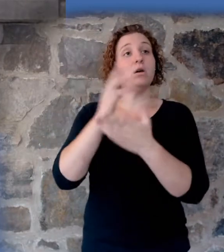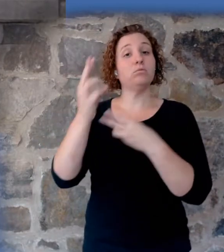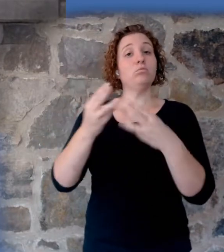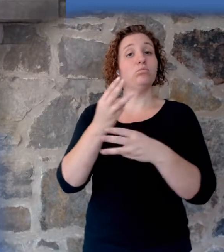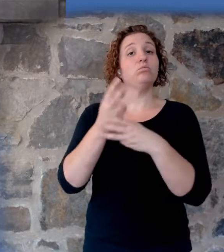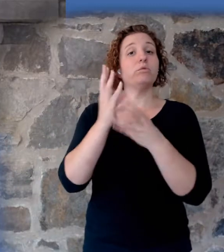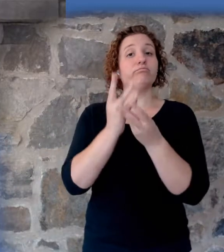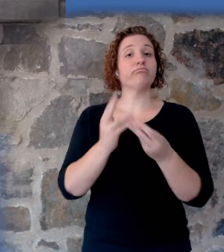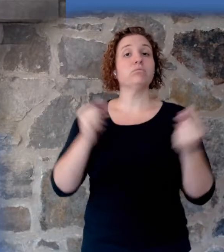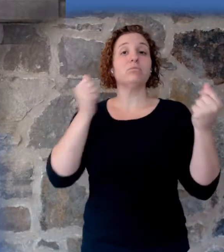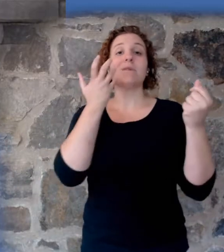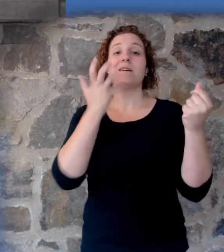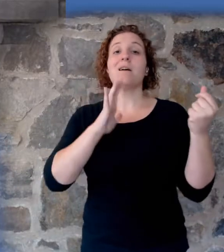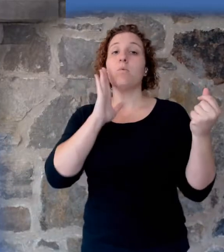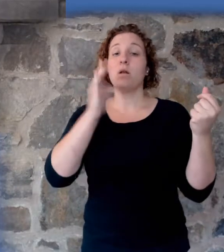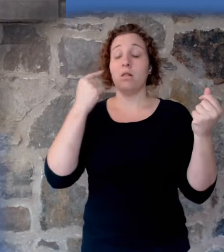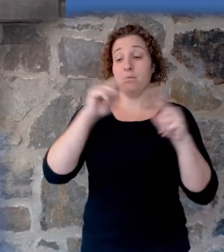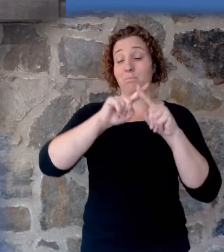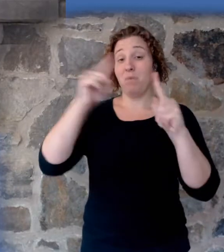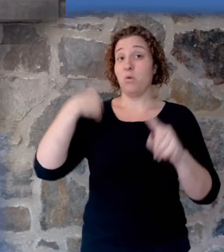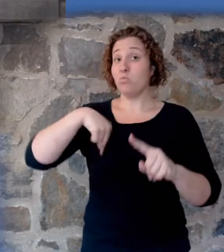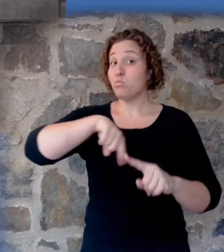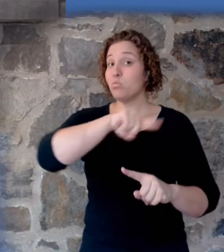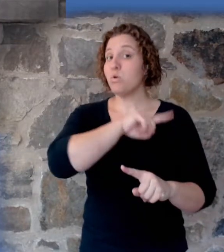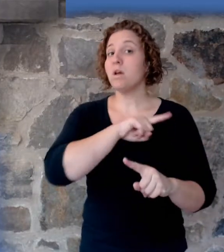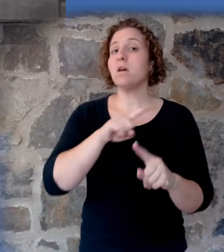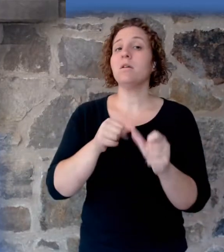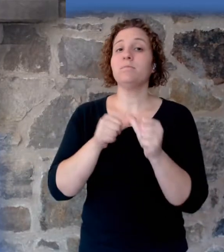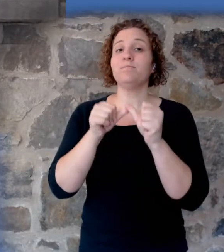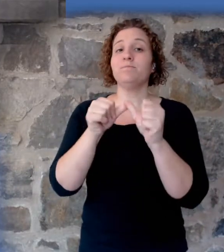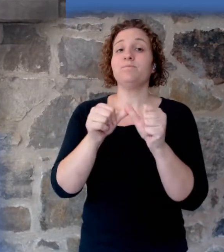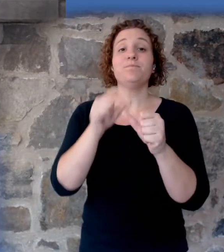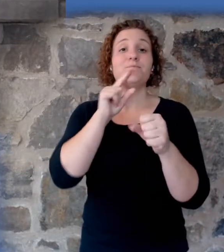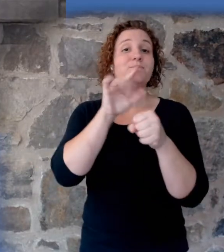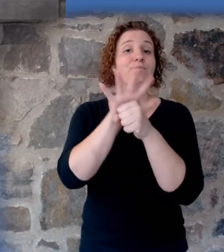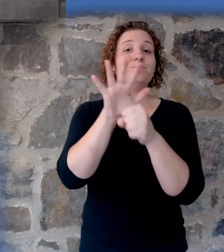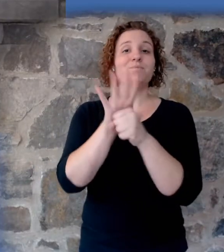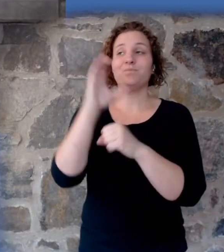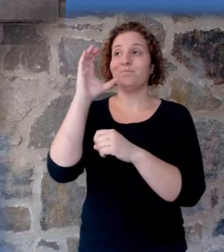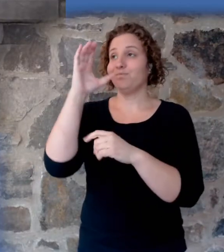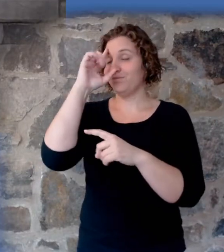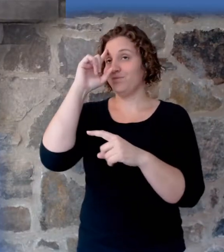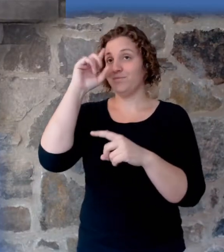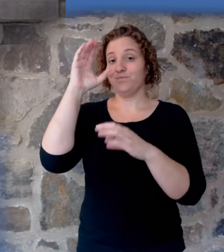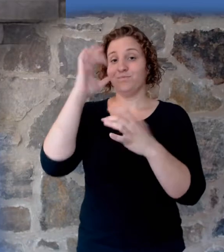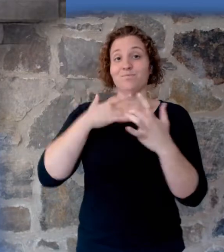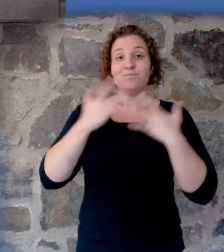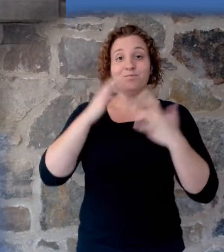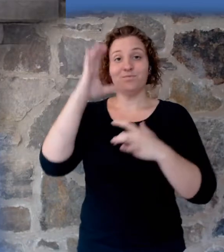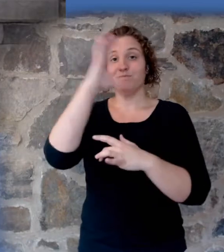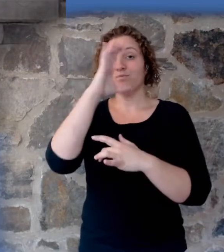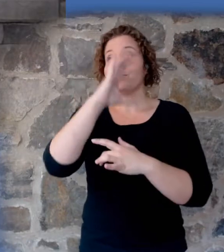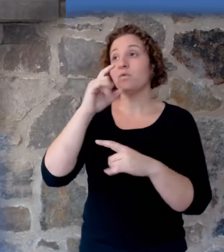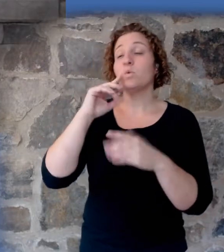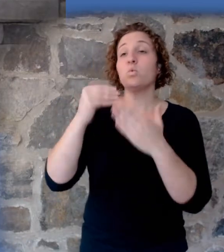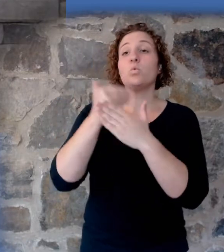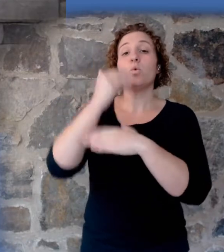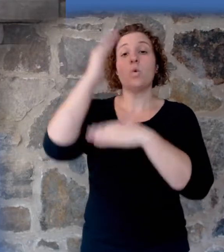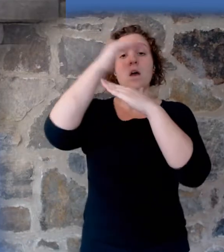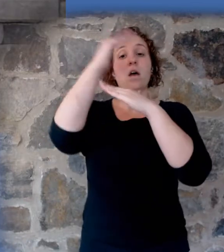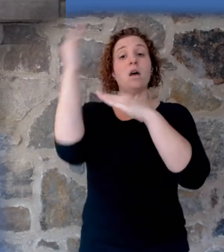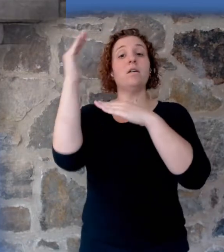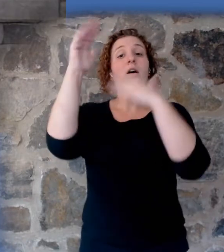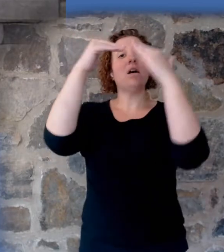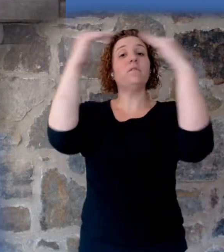Nevertheless, we, according to his promise, look for new heavens and a new earth wherein dwelleth righteousness. Peter